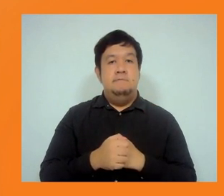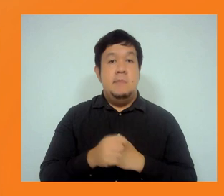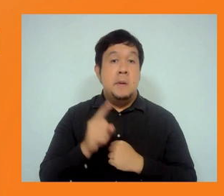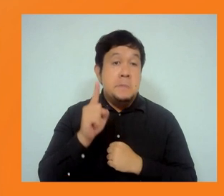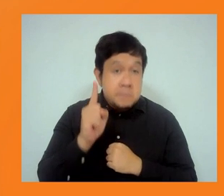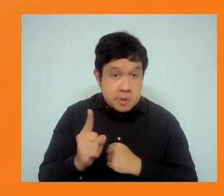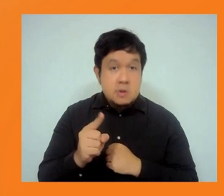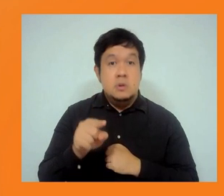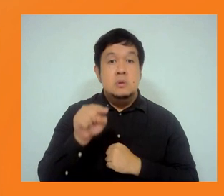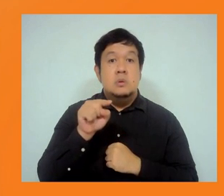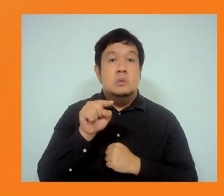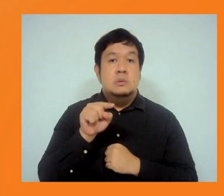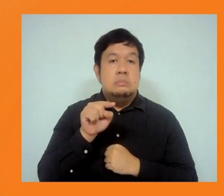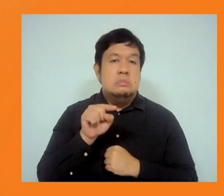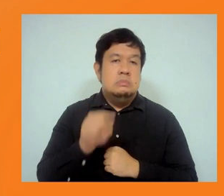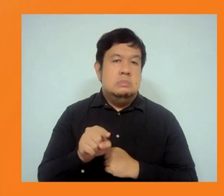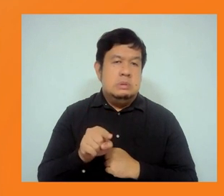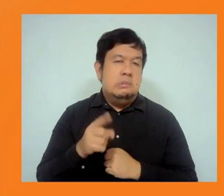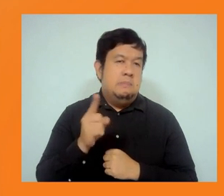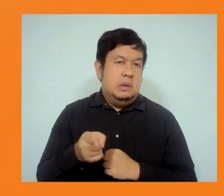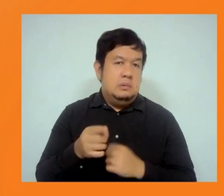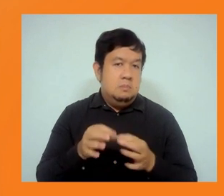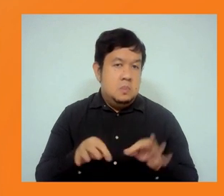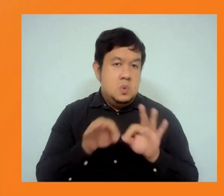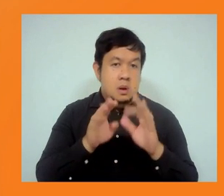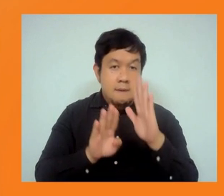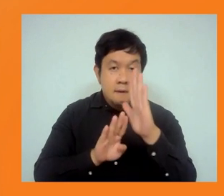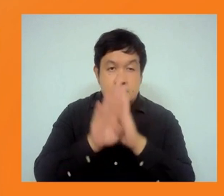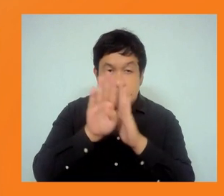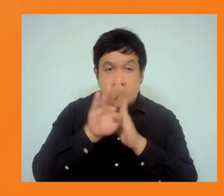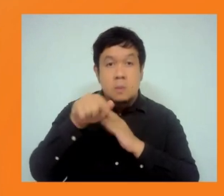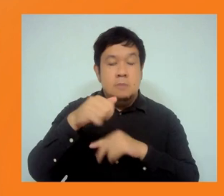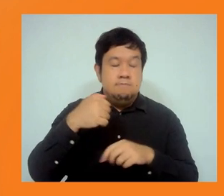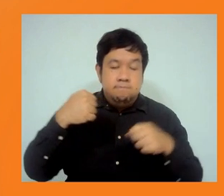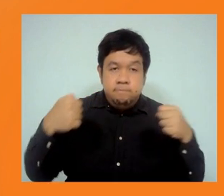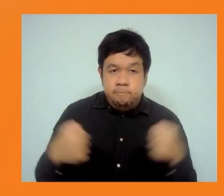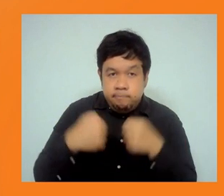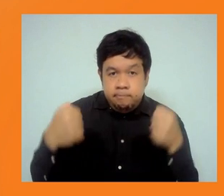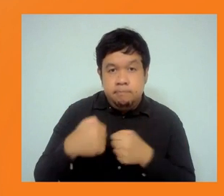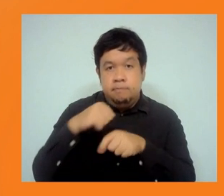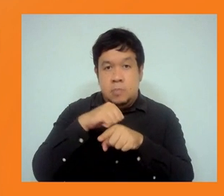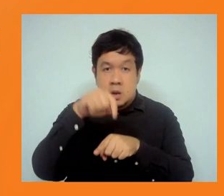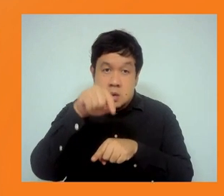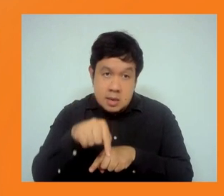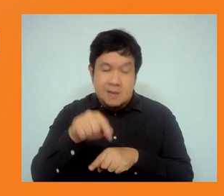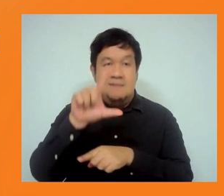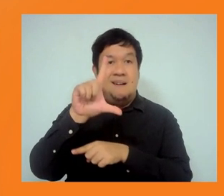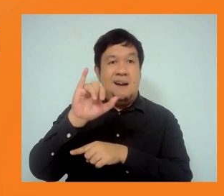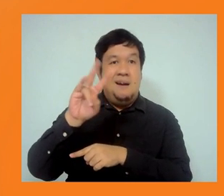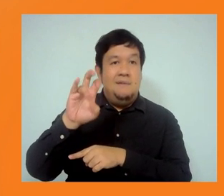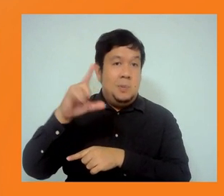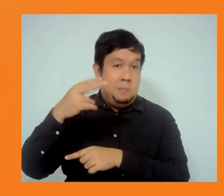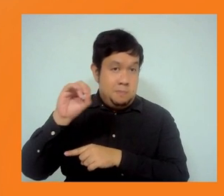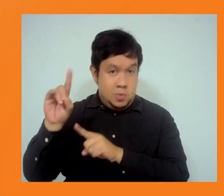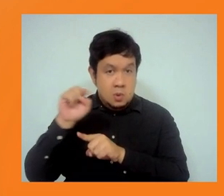development of guidance and training materials on livelihoods assessment, livelihood restoration and development, which we need to roll